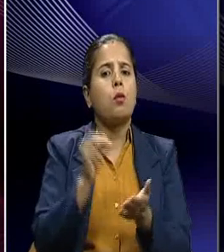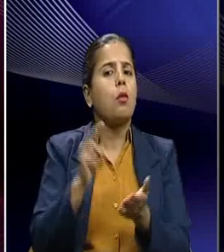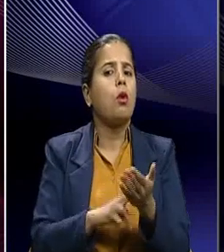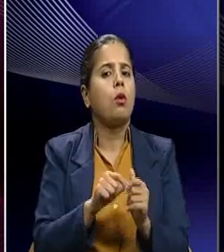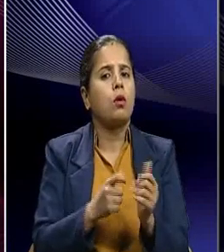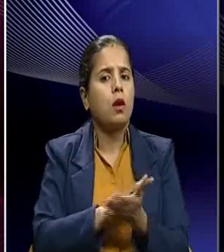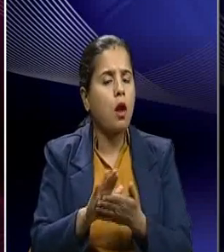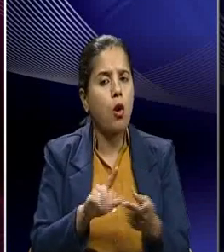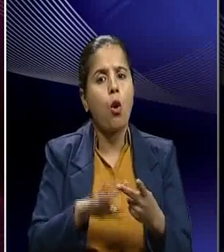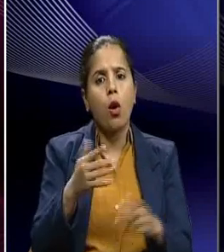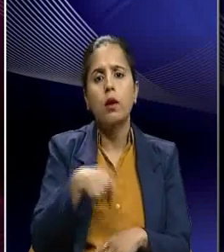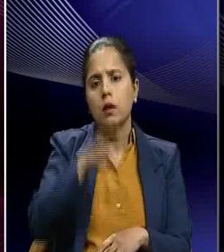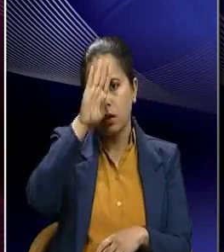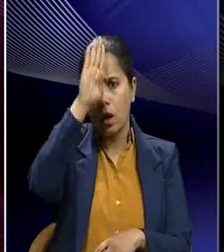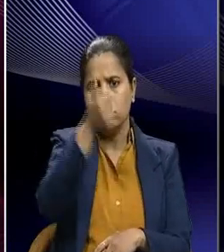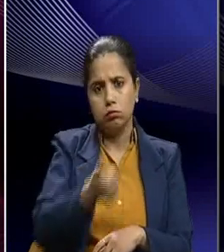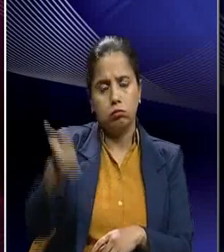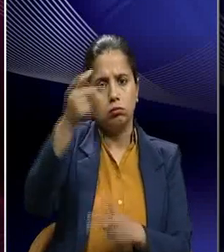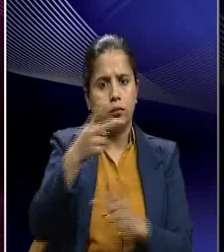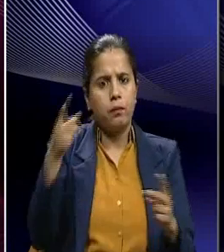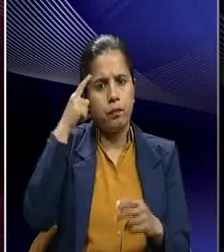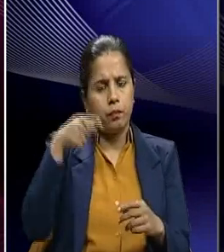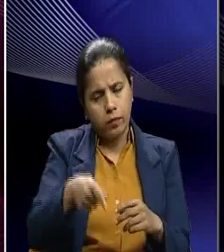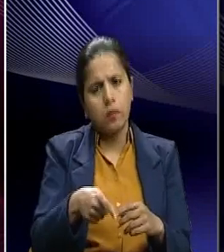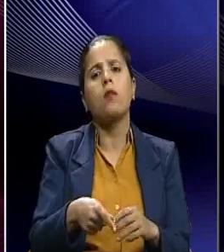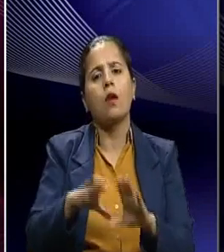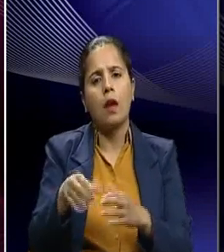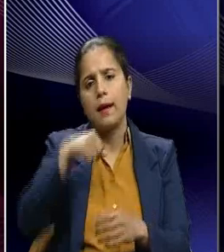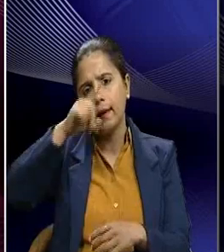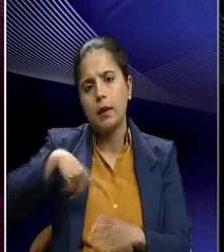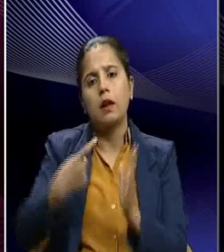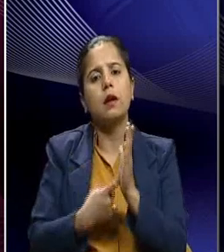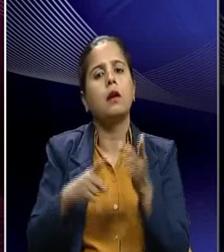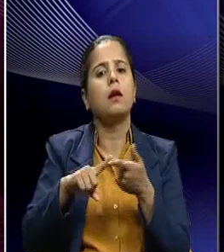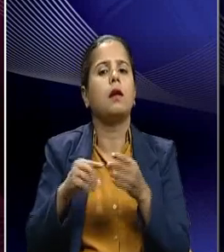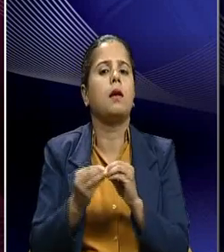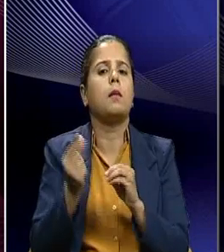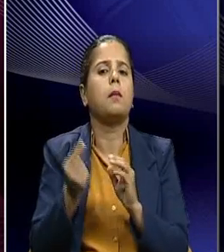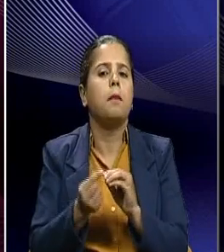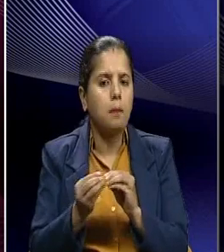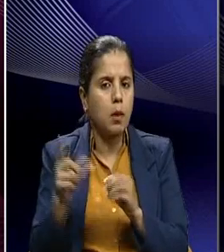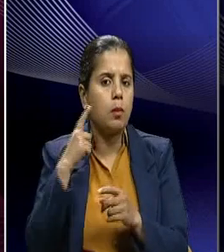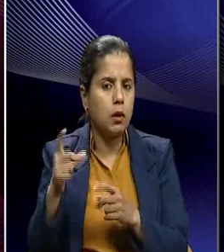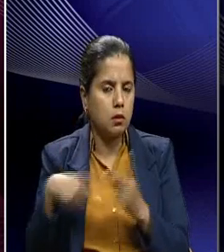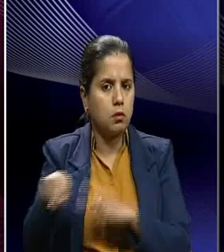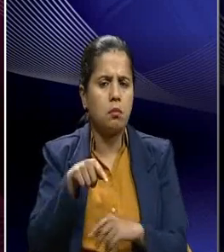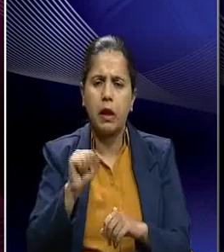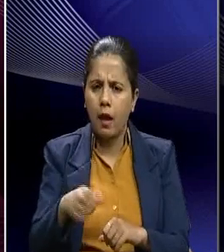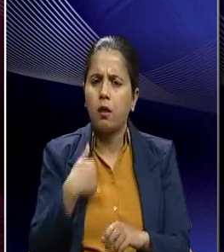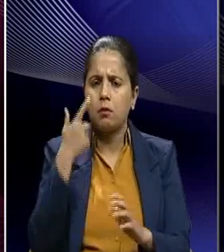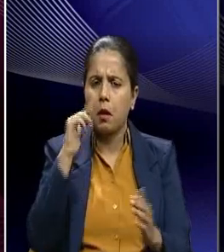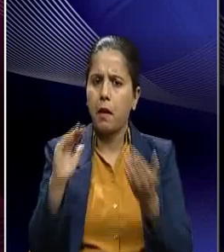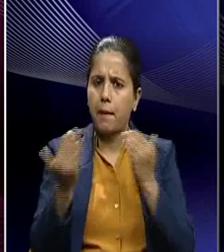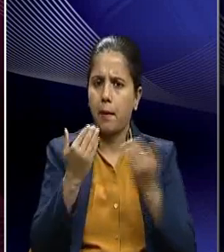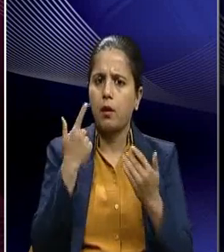the kings they exceeded to Indian Republic at that point of time. And we could also even compare him to